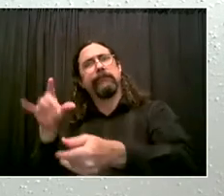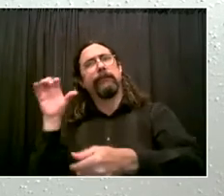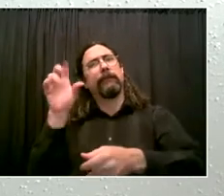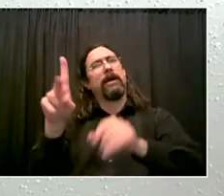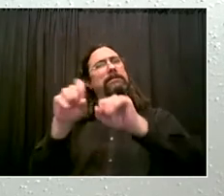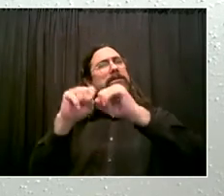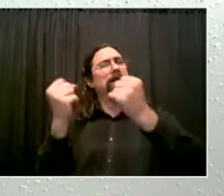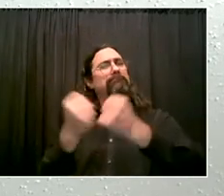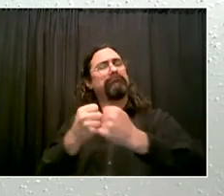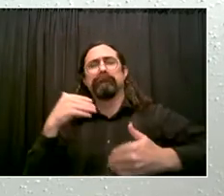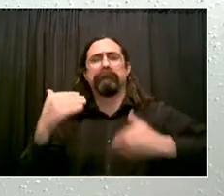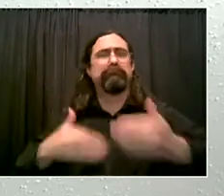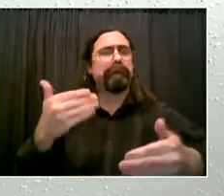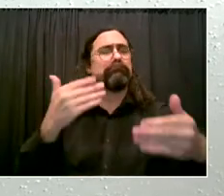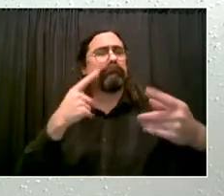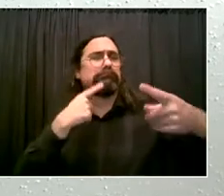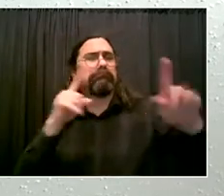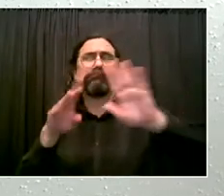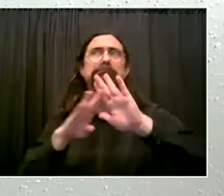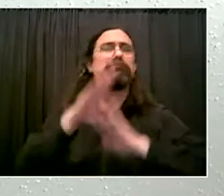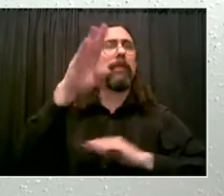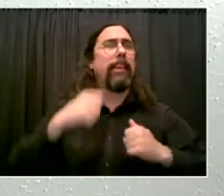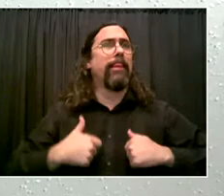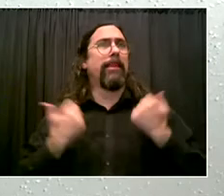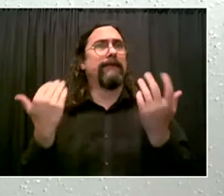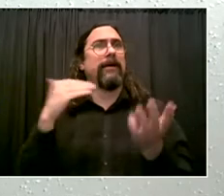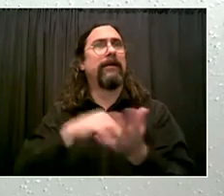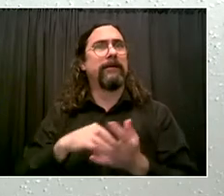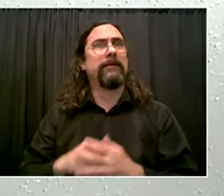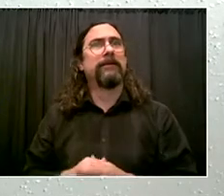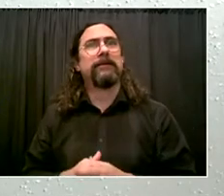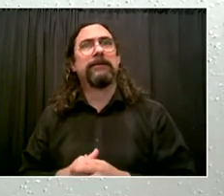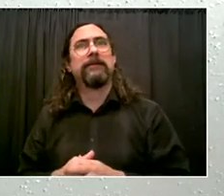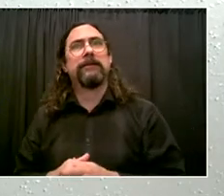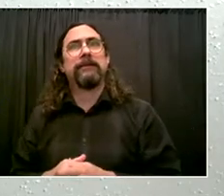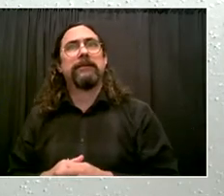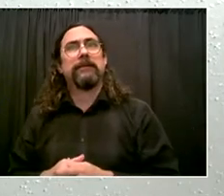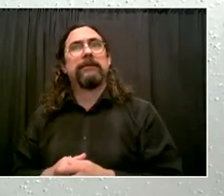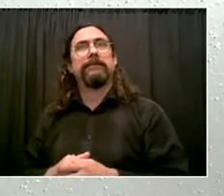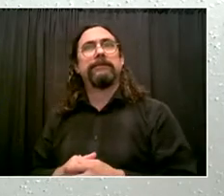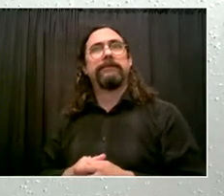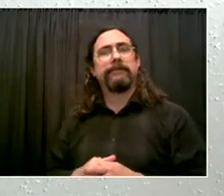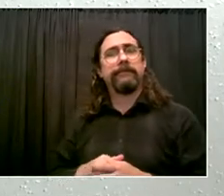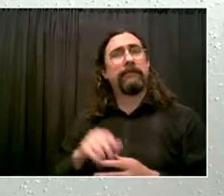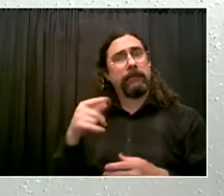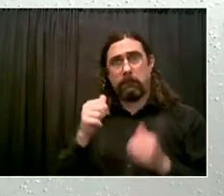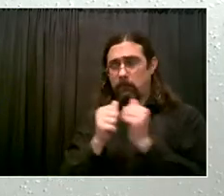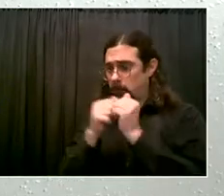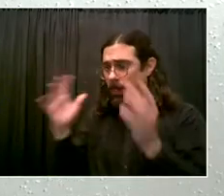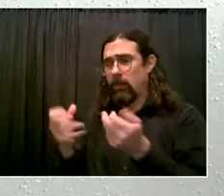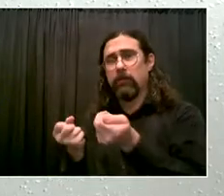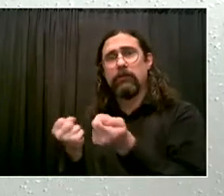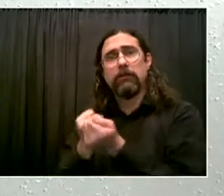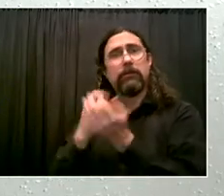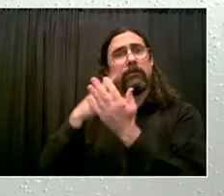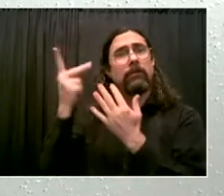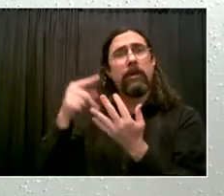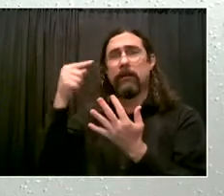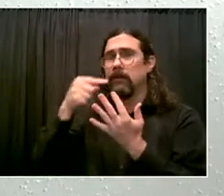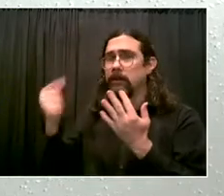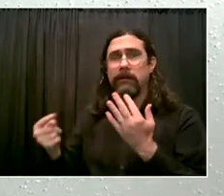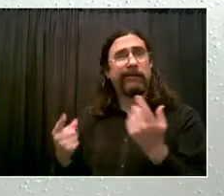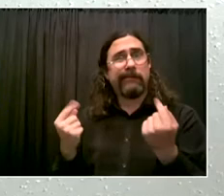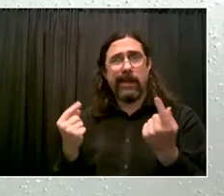commit more crimes if they don't have services. And this is, I think, a better way to monitor also a parole